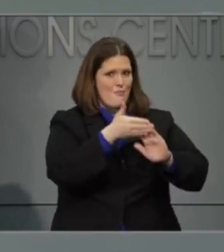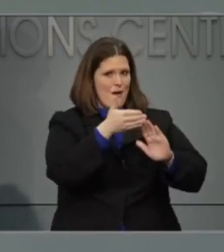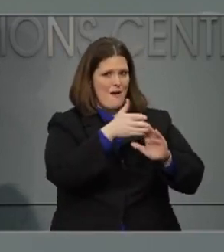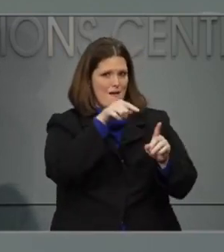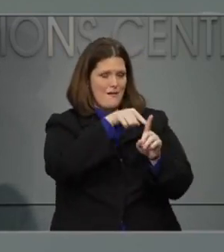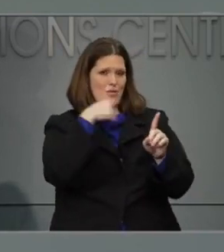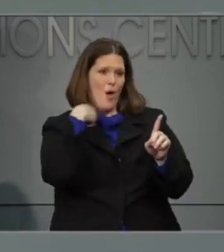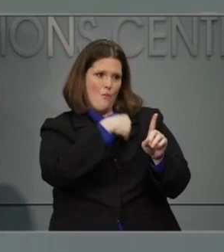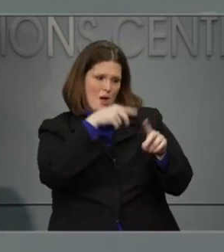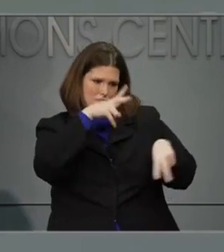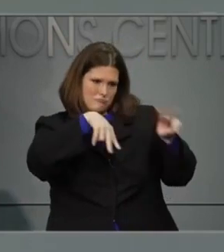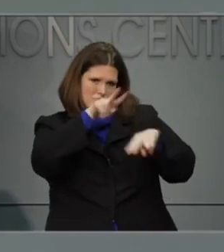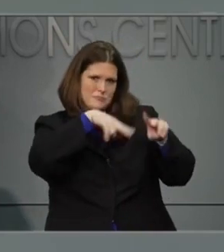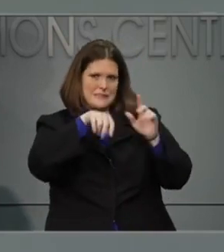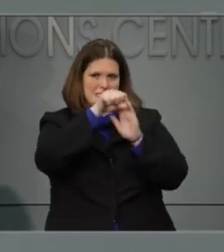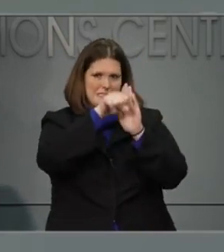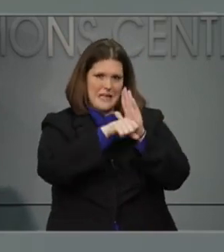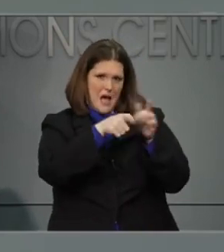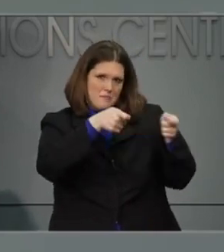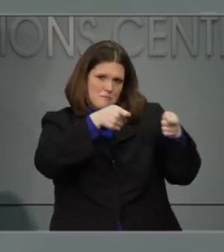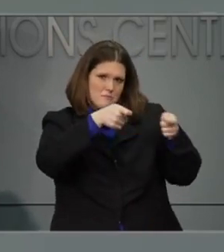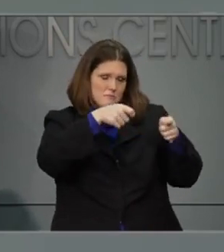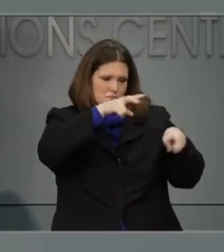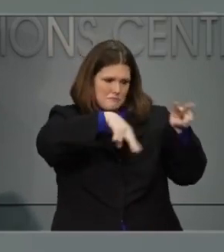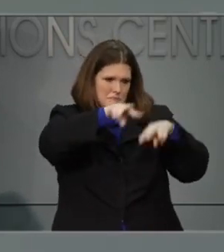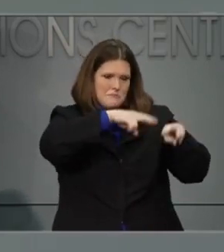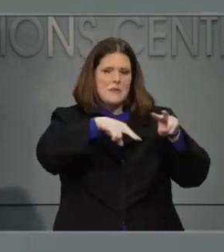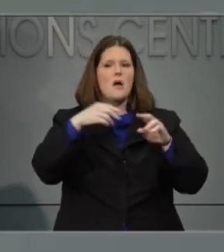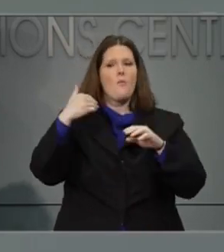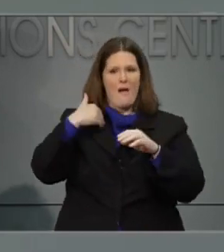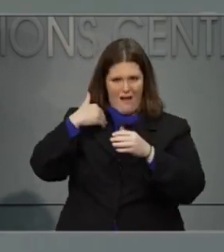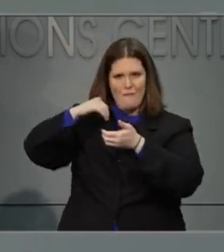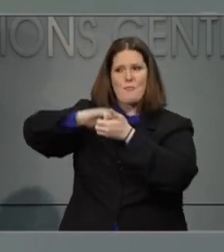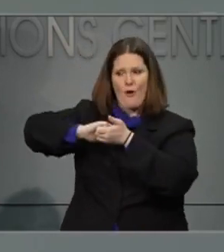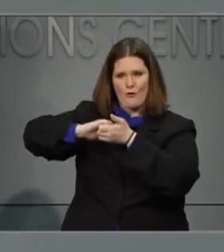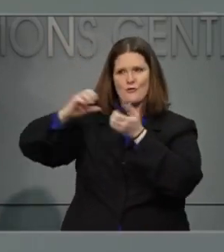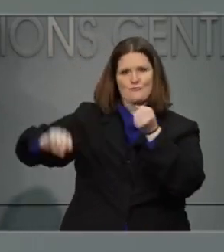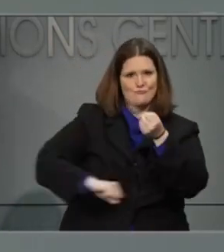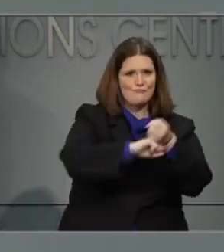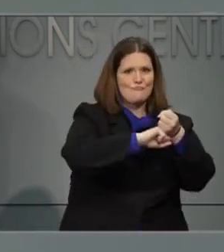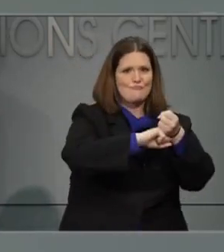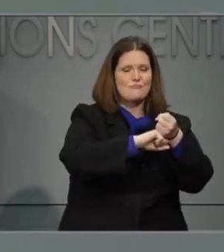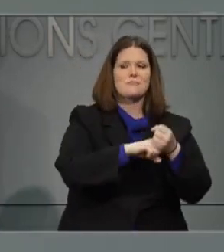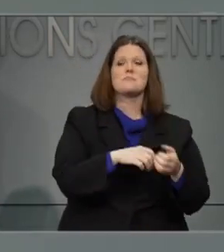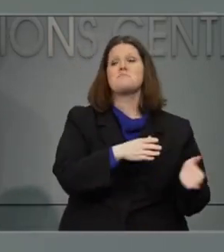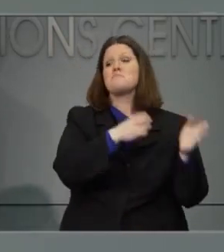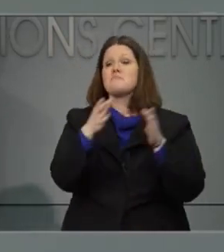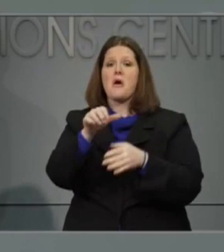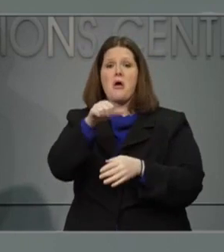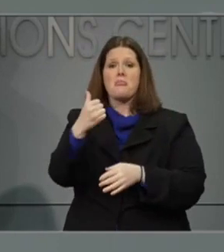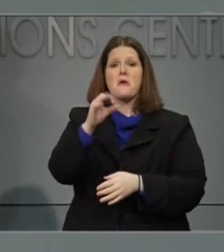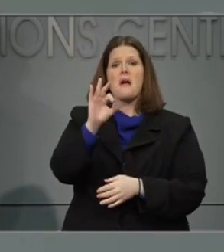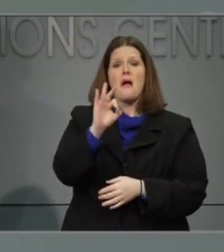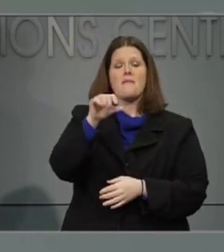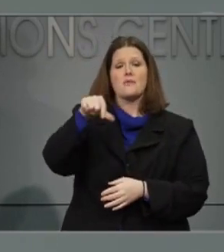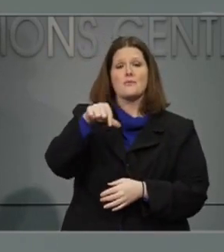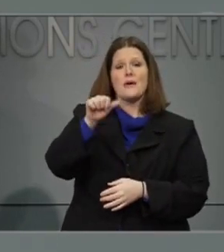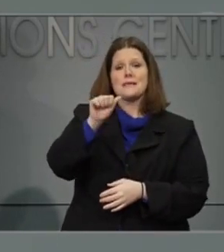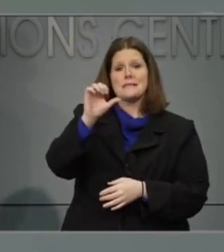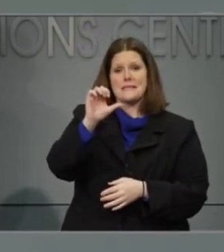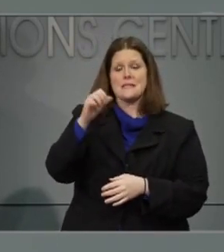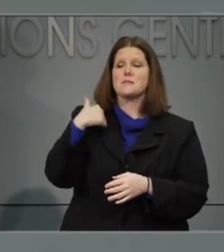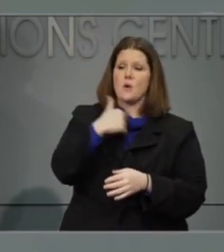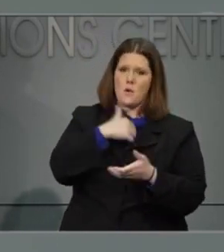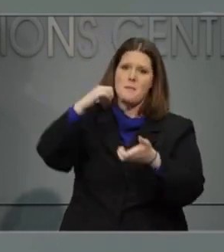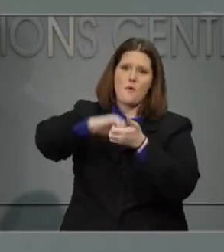and we have partners from the VA who are helping us ramp up our ability to do it. In other places, we partner with FQHCs and others. It's the hospital